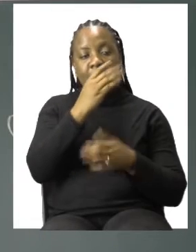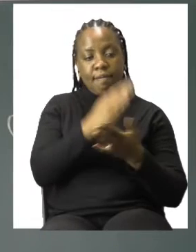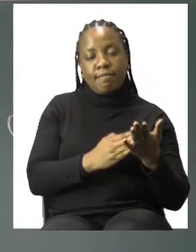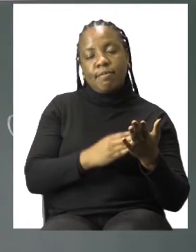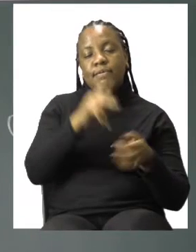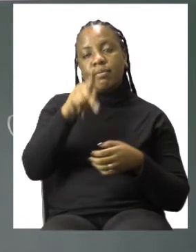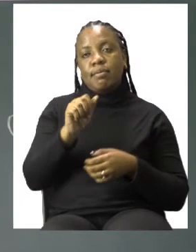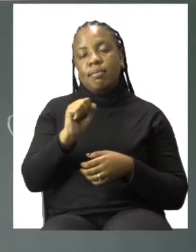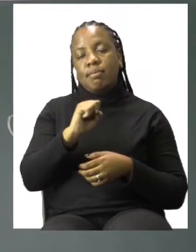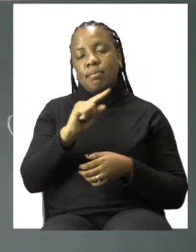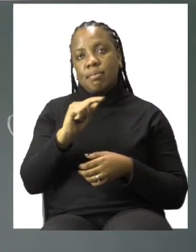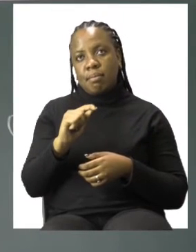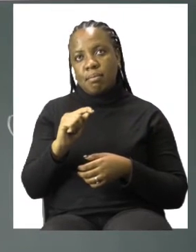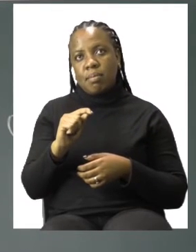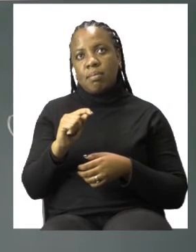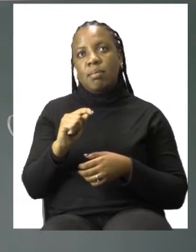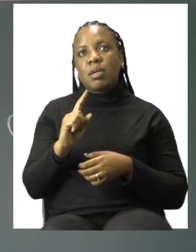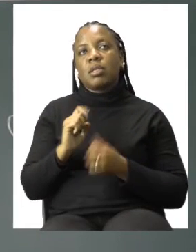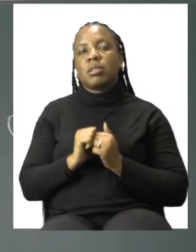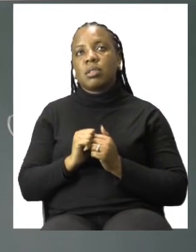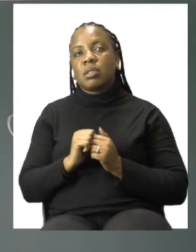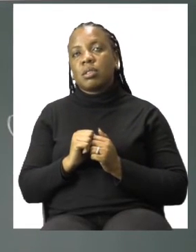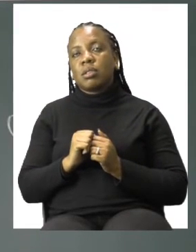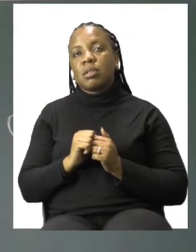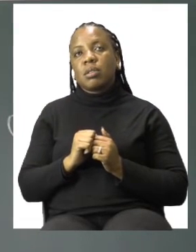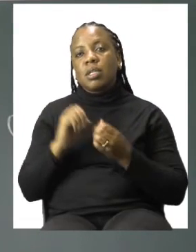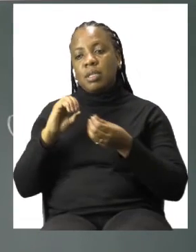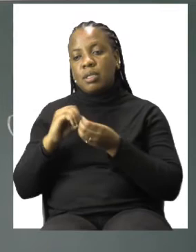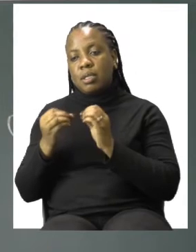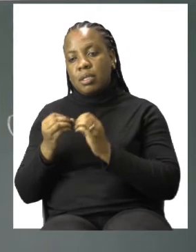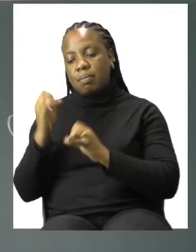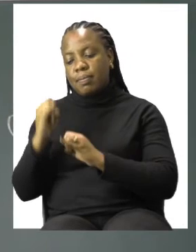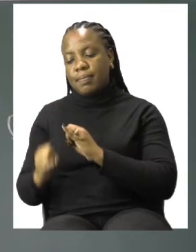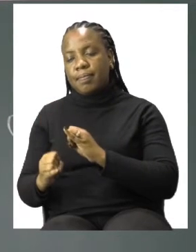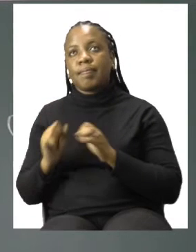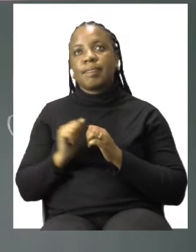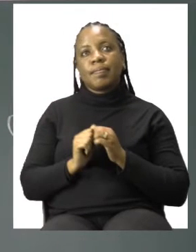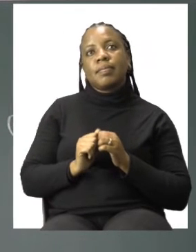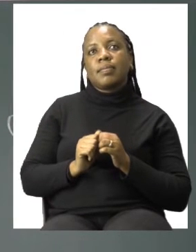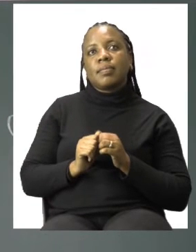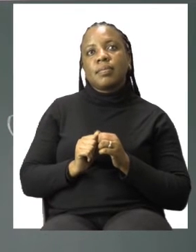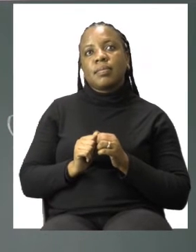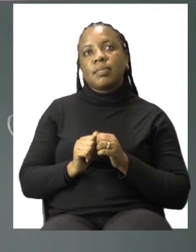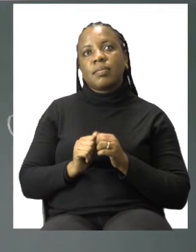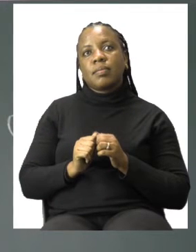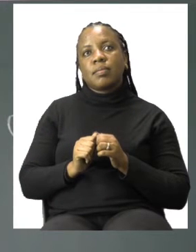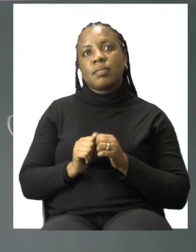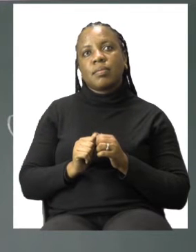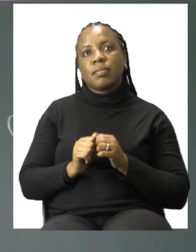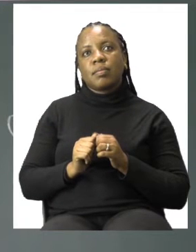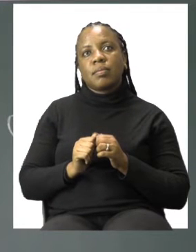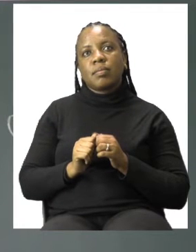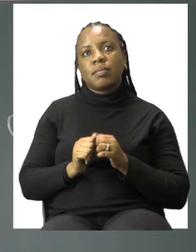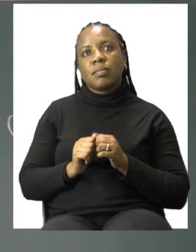have already half past 3. What if I move my hour hand to 11?